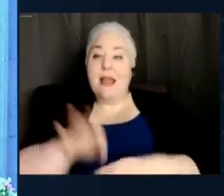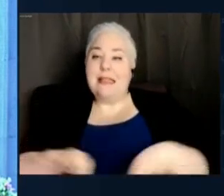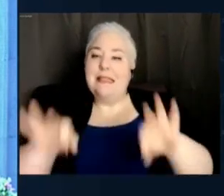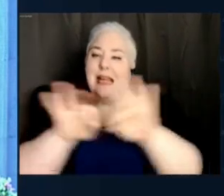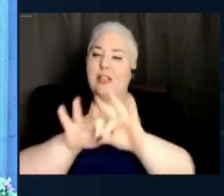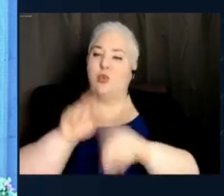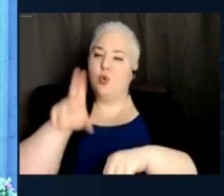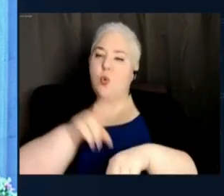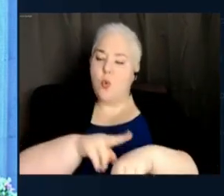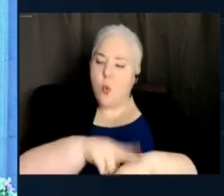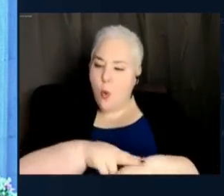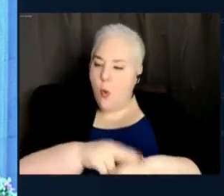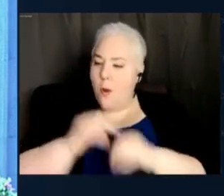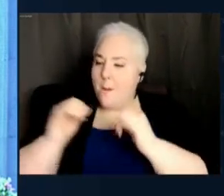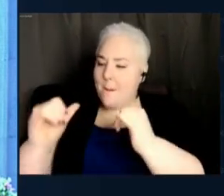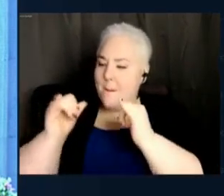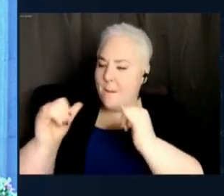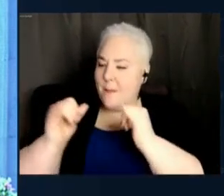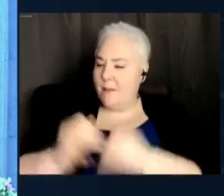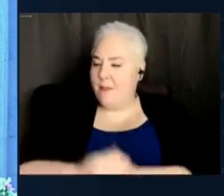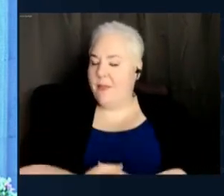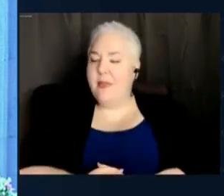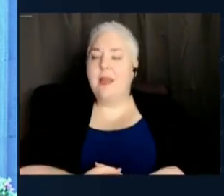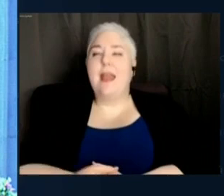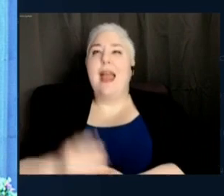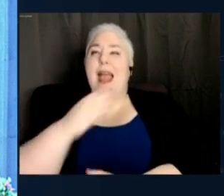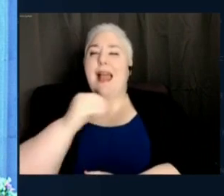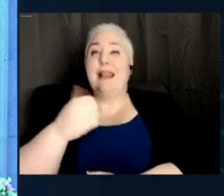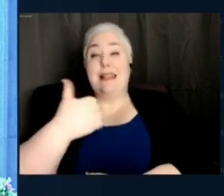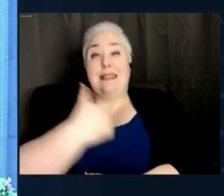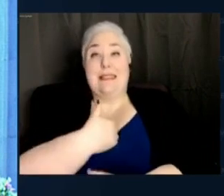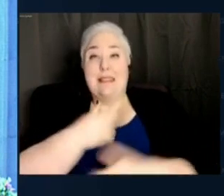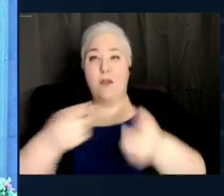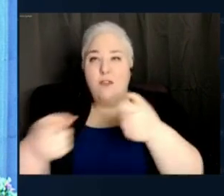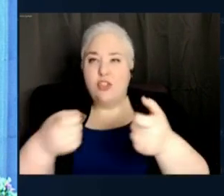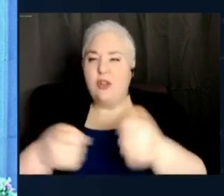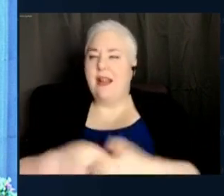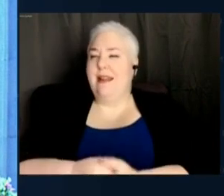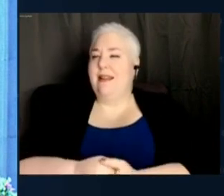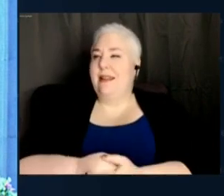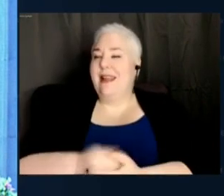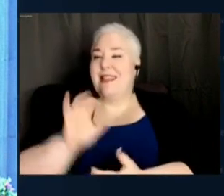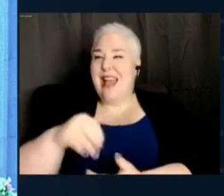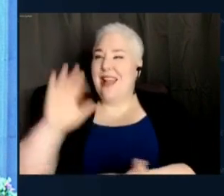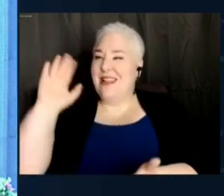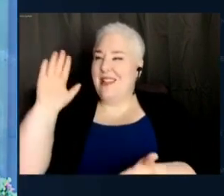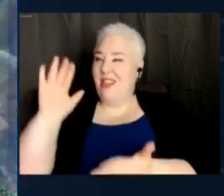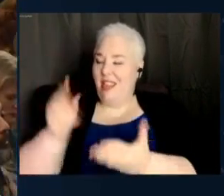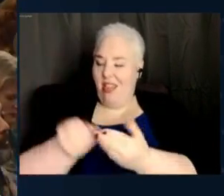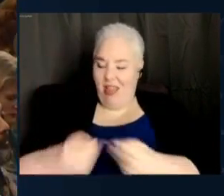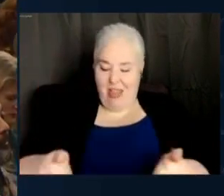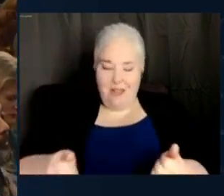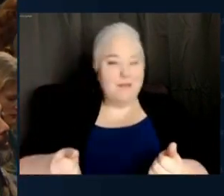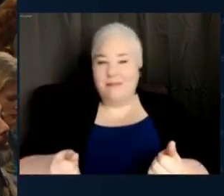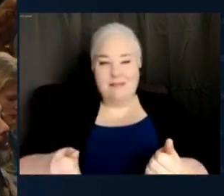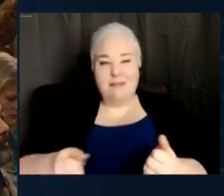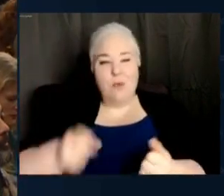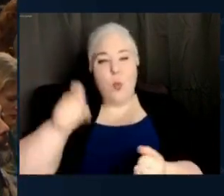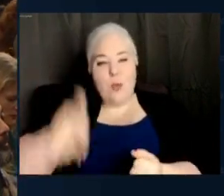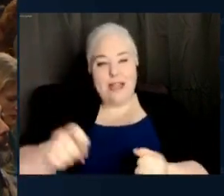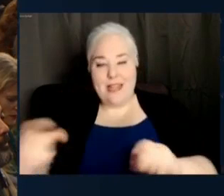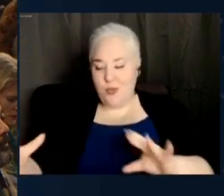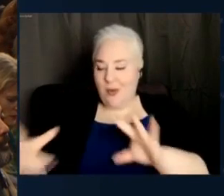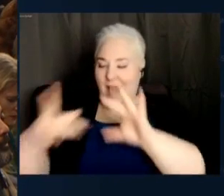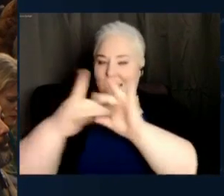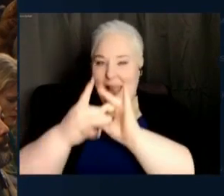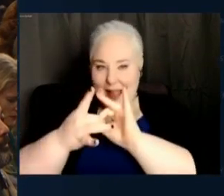tolerance and self-restraint have withered away. We need to reconnect and strengthen our collective